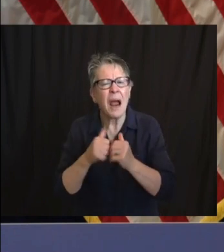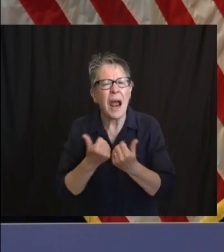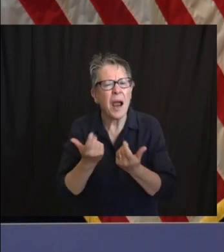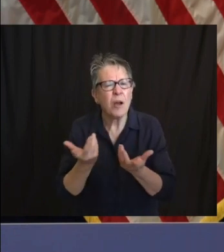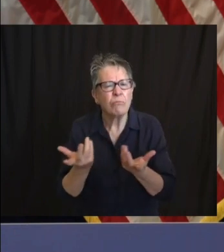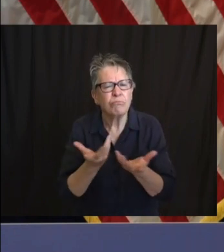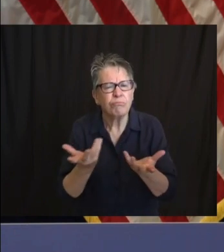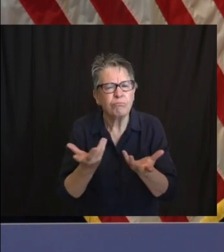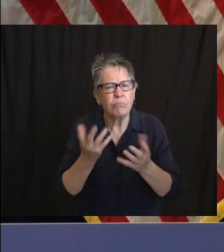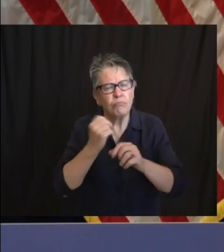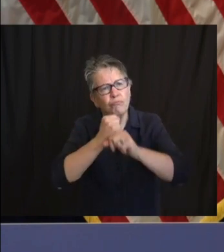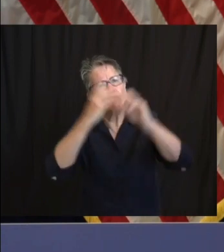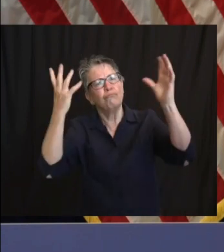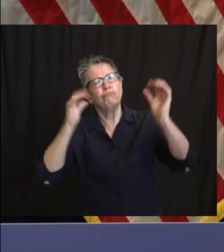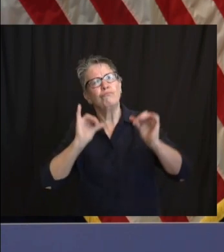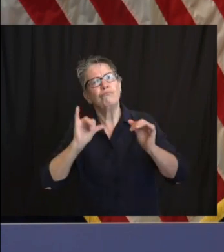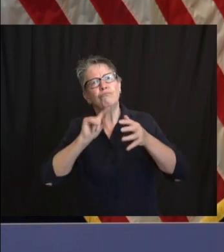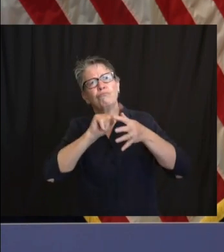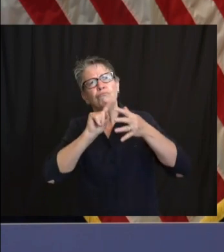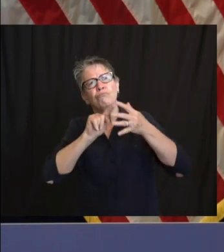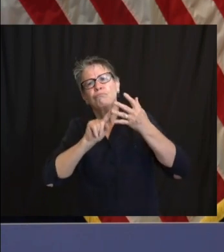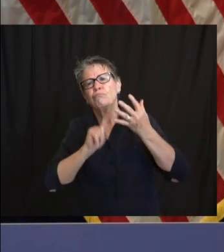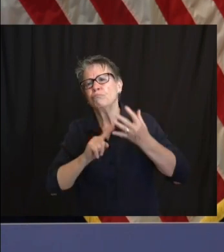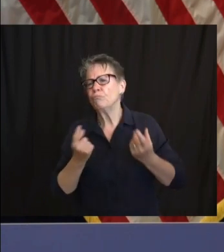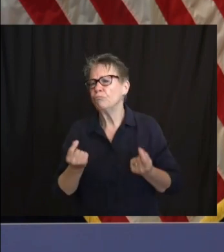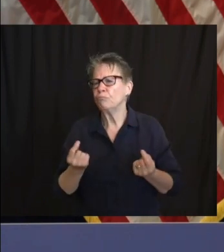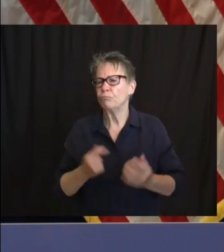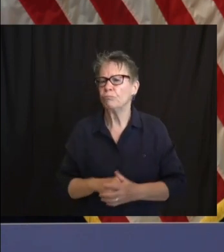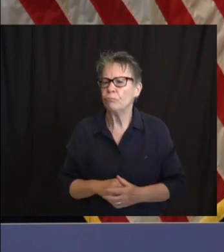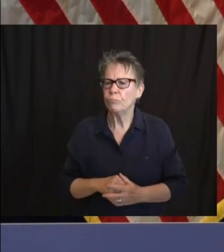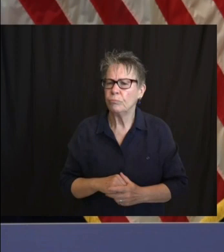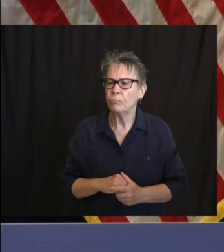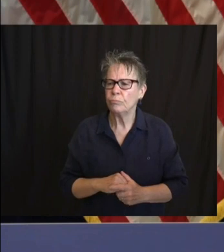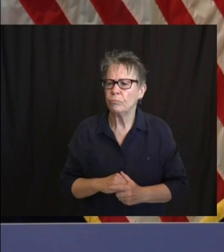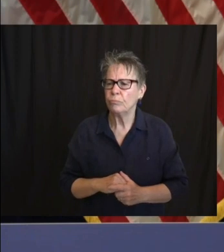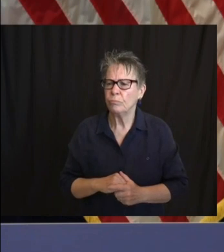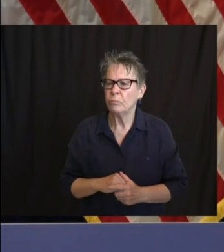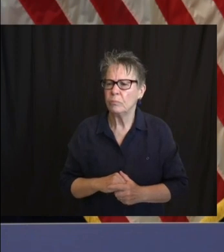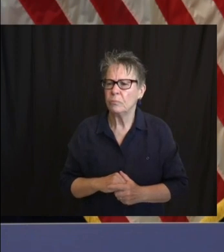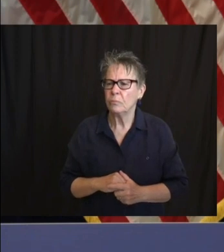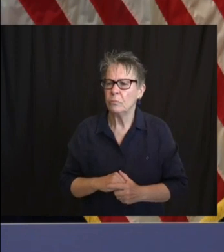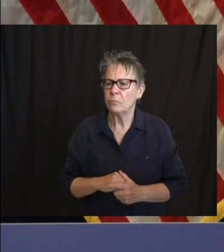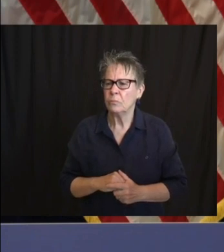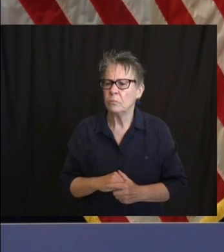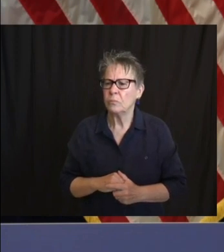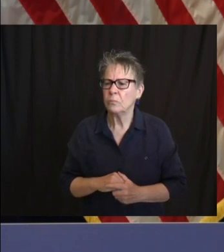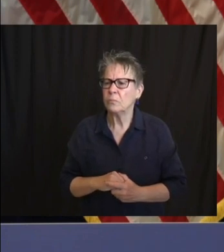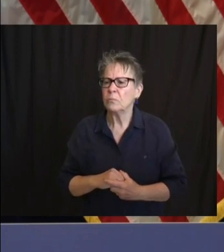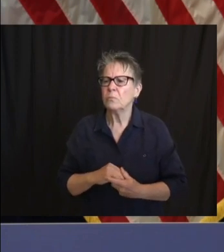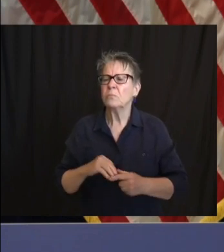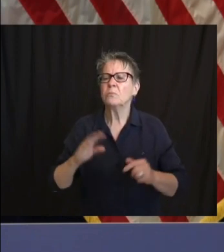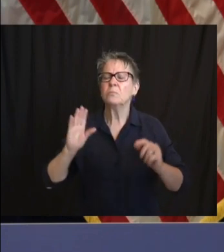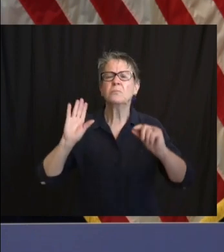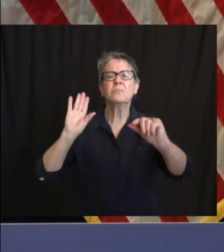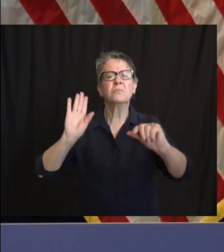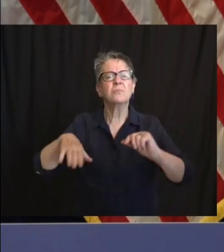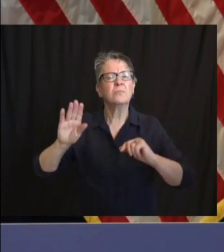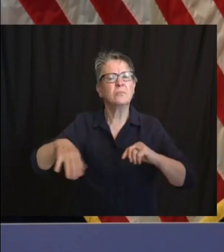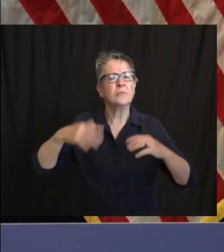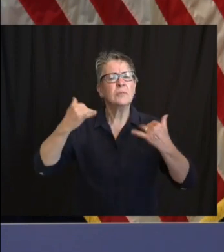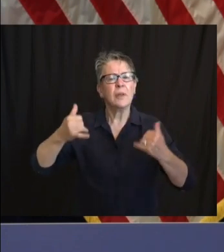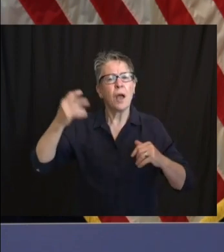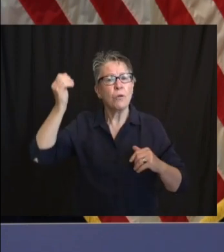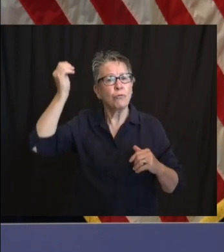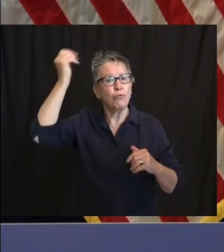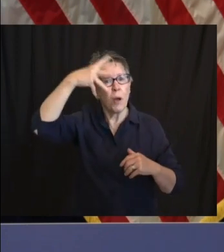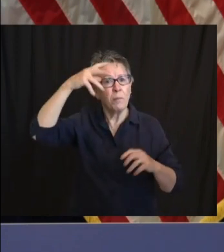that governors dominate or you're going to look like a bunch of jerks? Did you or any other governors push back and suggest there might